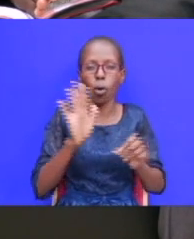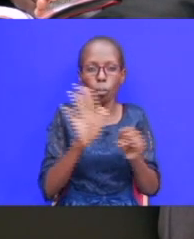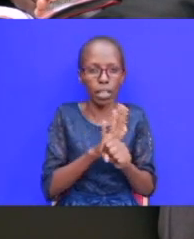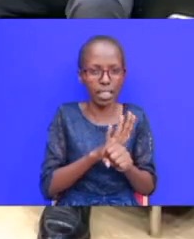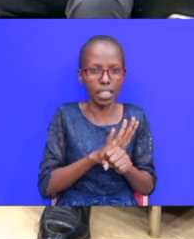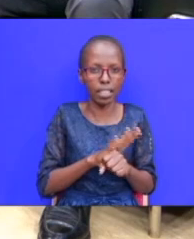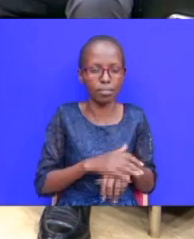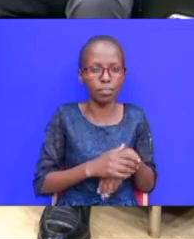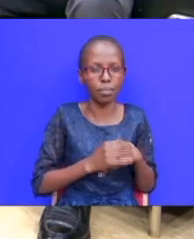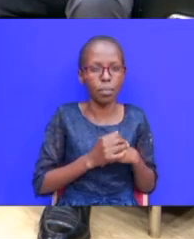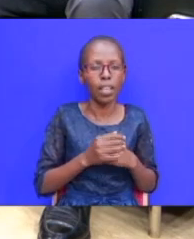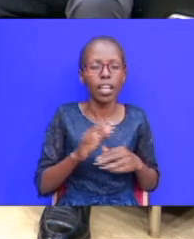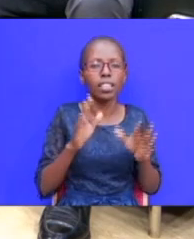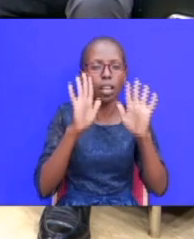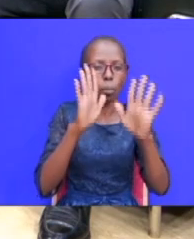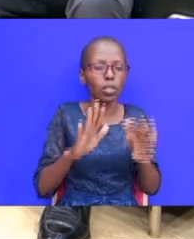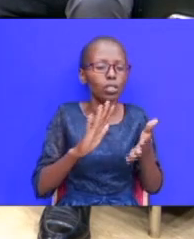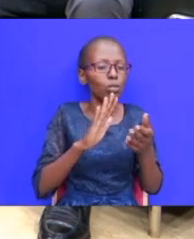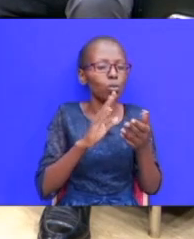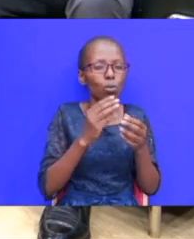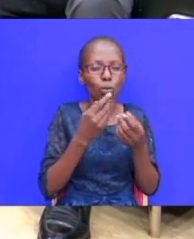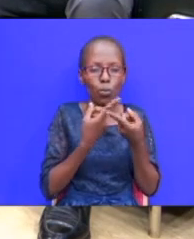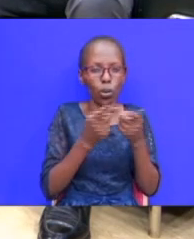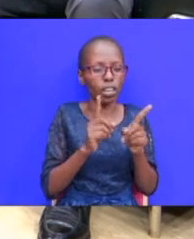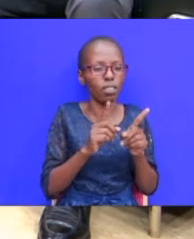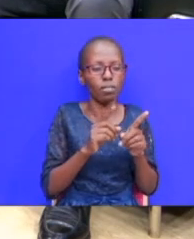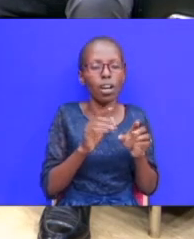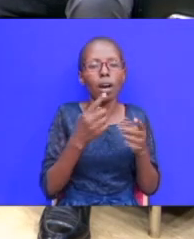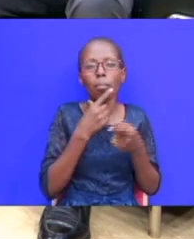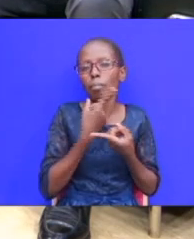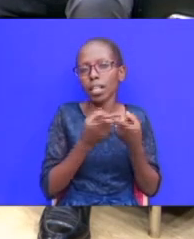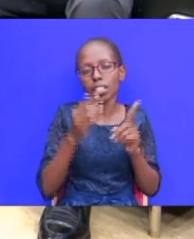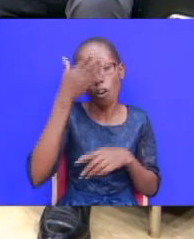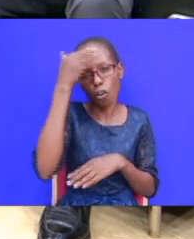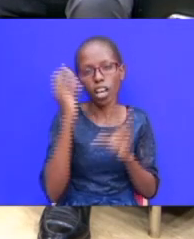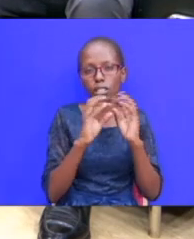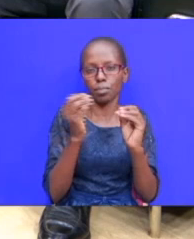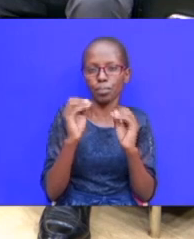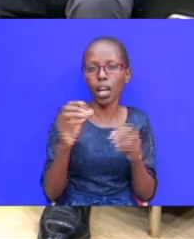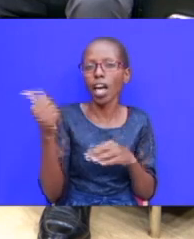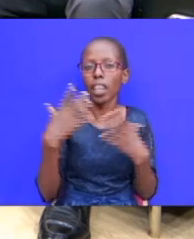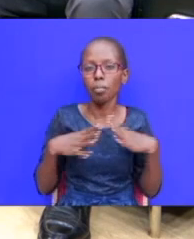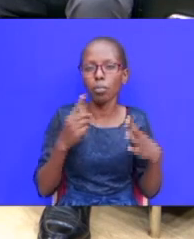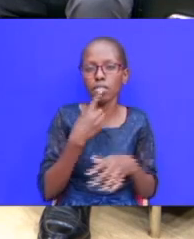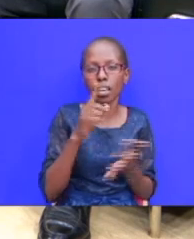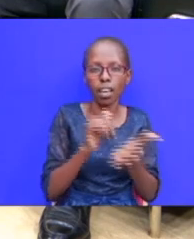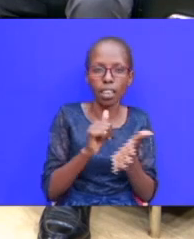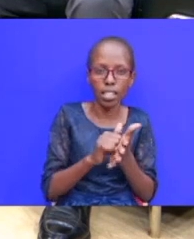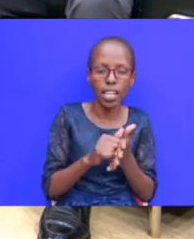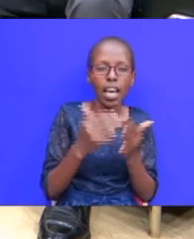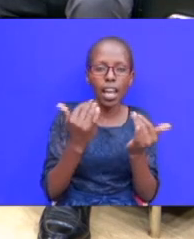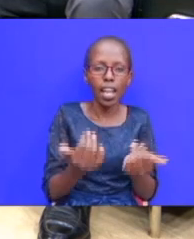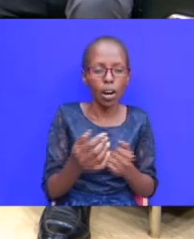unconditionally yes people who say i forgive you but but i will not forget then esau accept now to take the